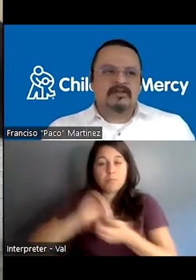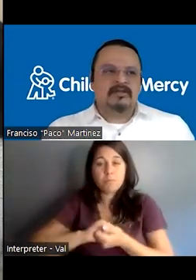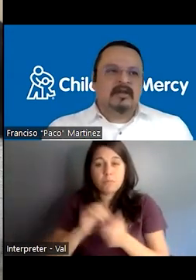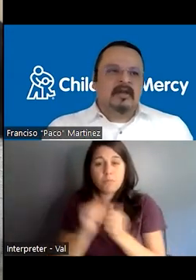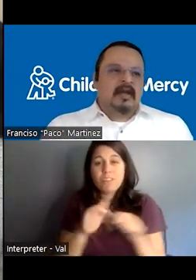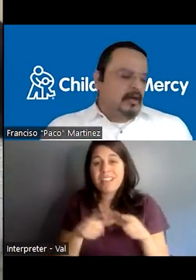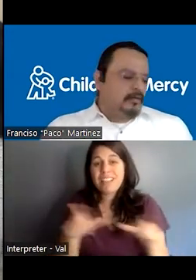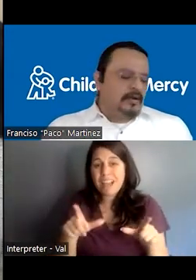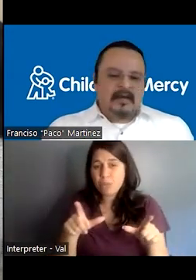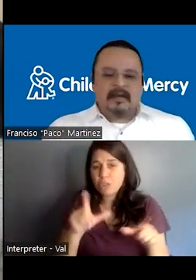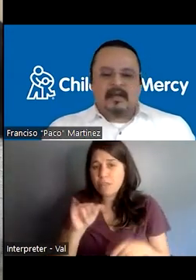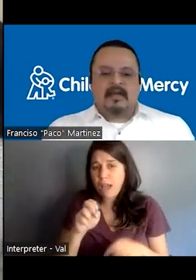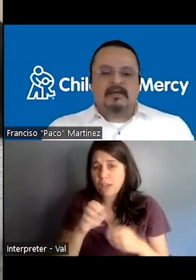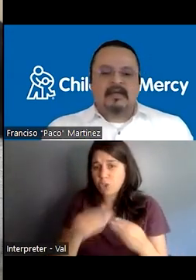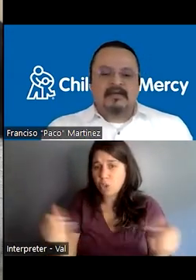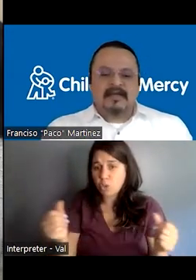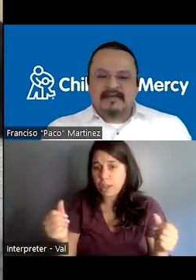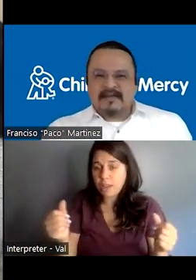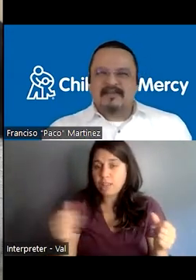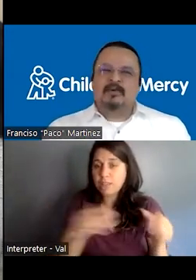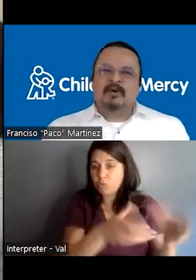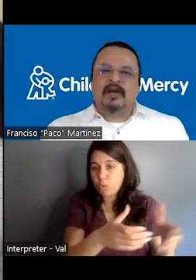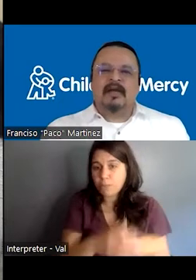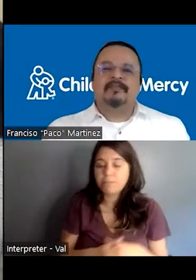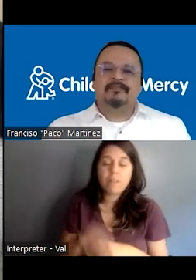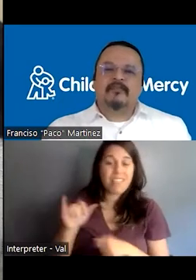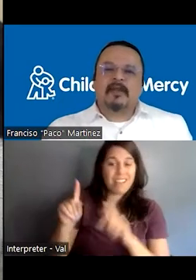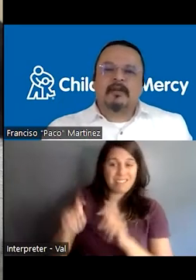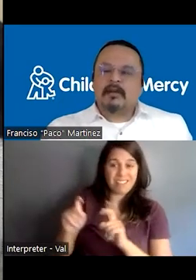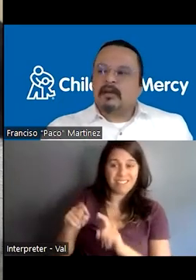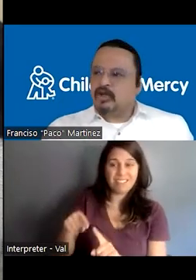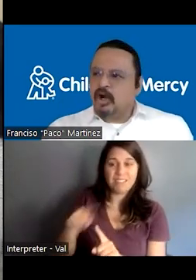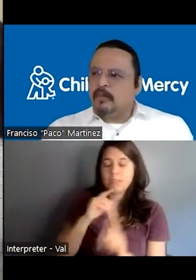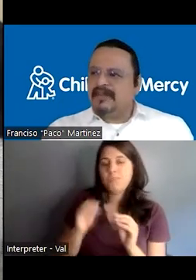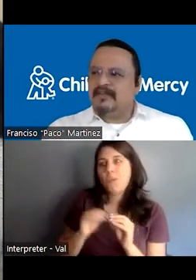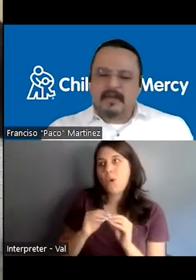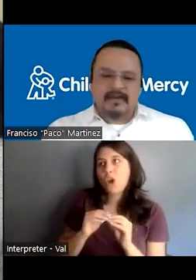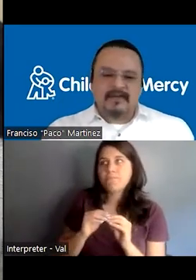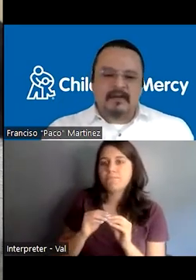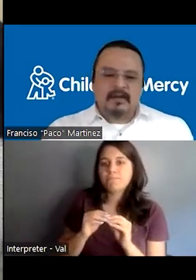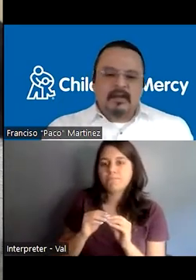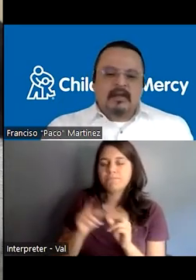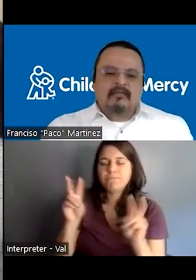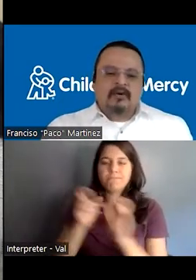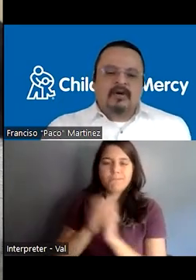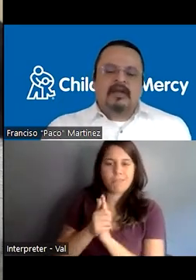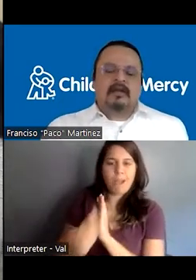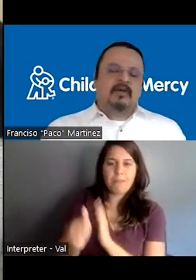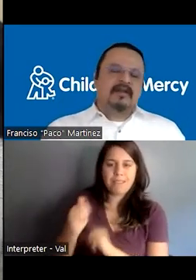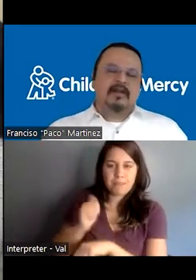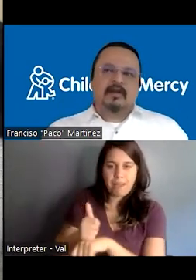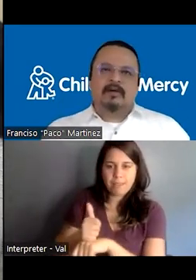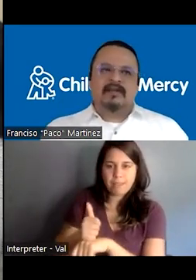solutions, we created a test that is more competence based for